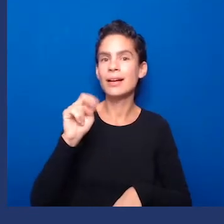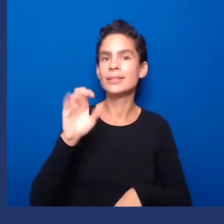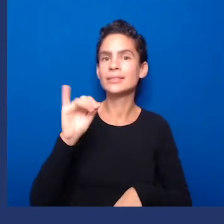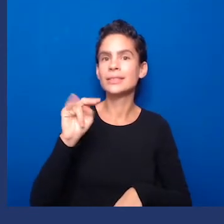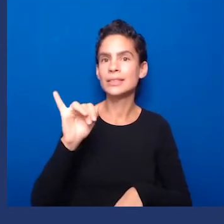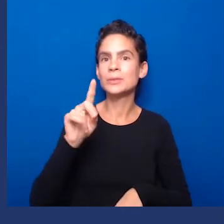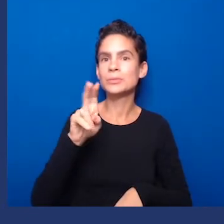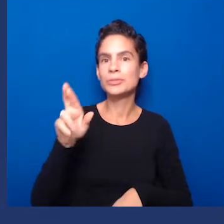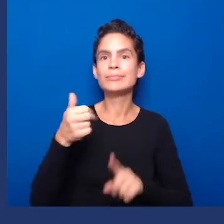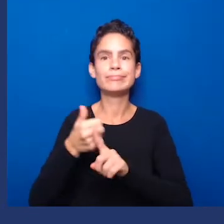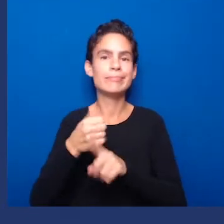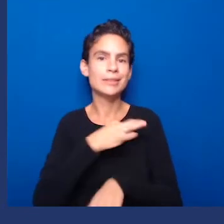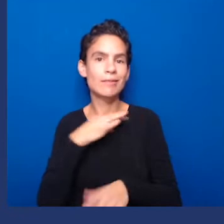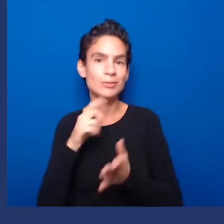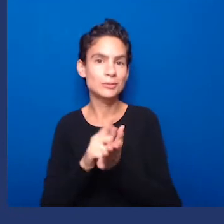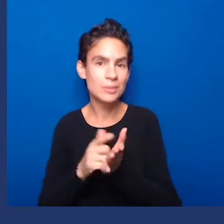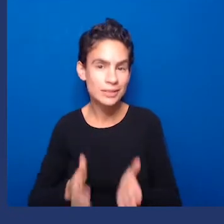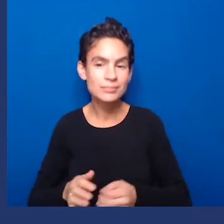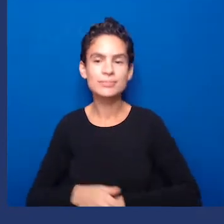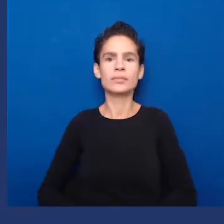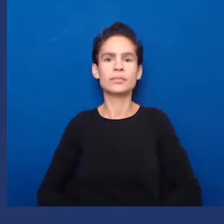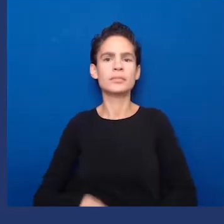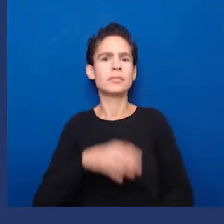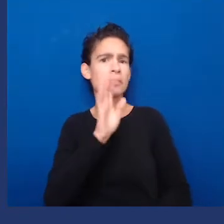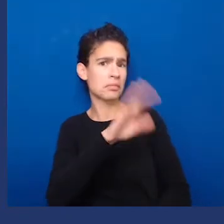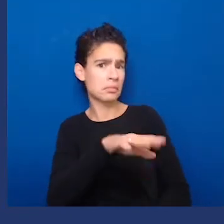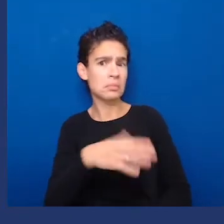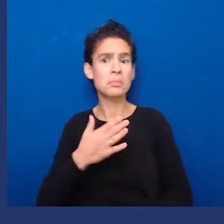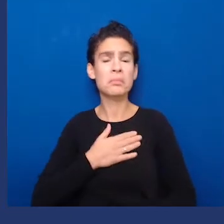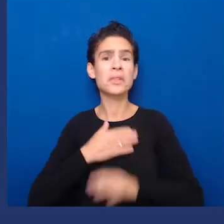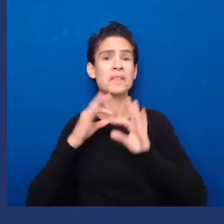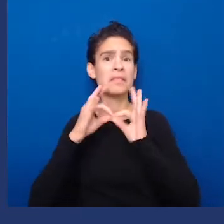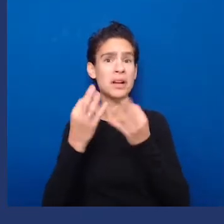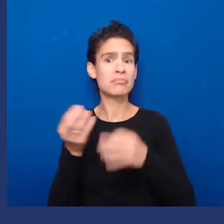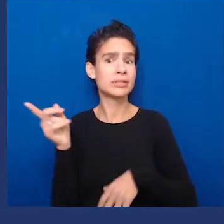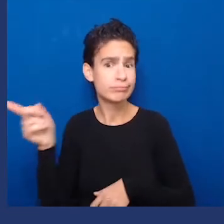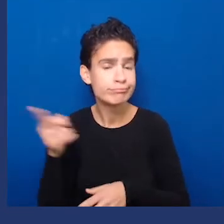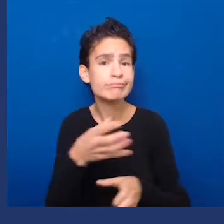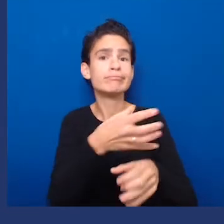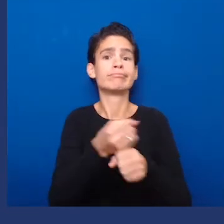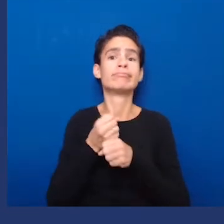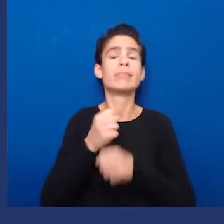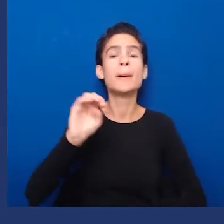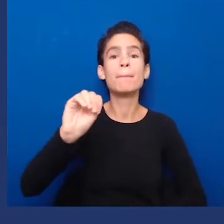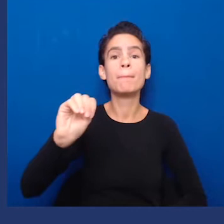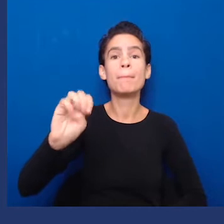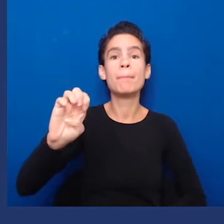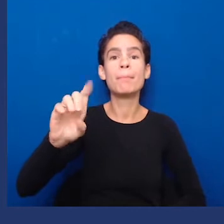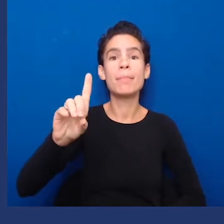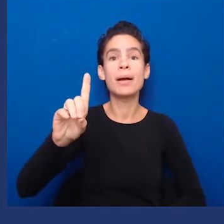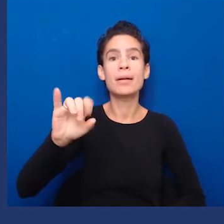My loved one receives Medicaid waiver services. Do I need to be the guardian to